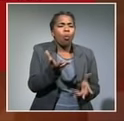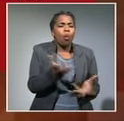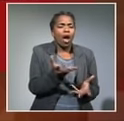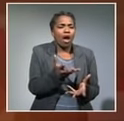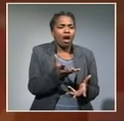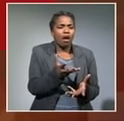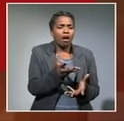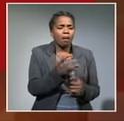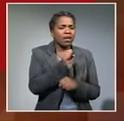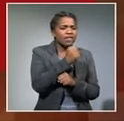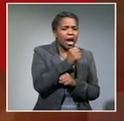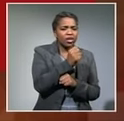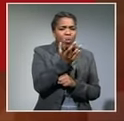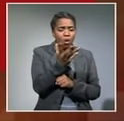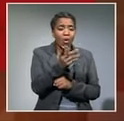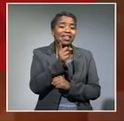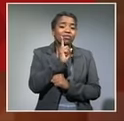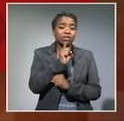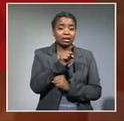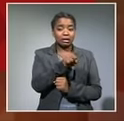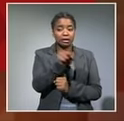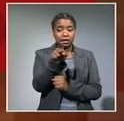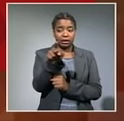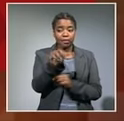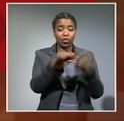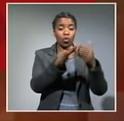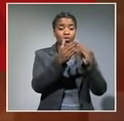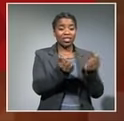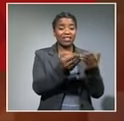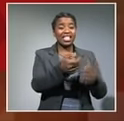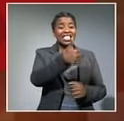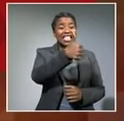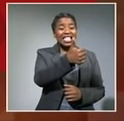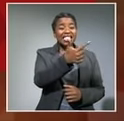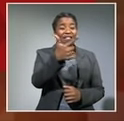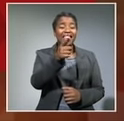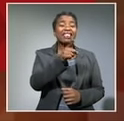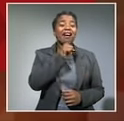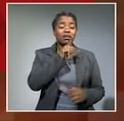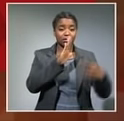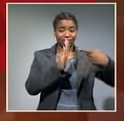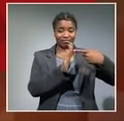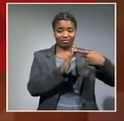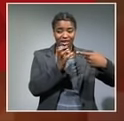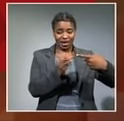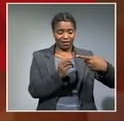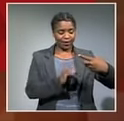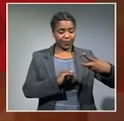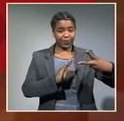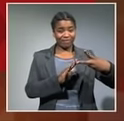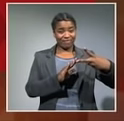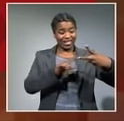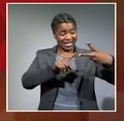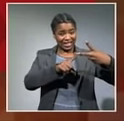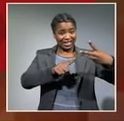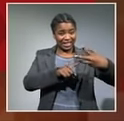losing these jobs we'll just slide through here and you'll see community services losing 67 000 jobs in the second quarter this is